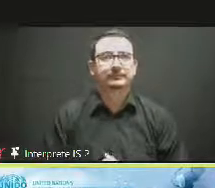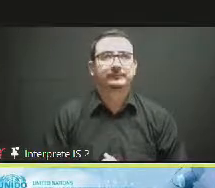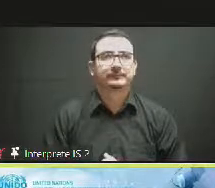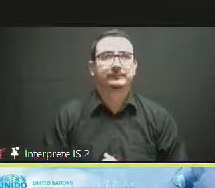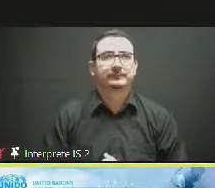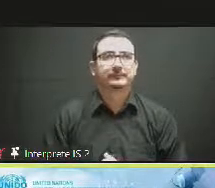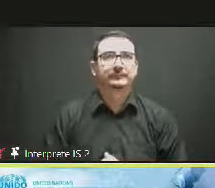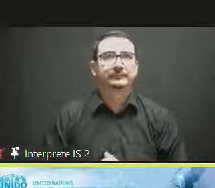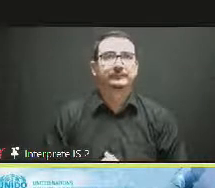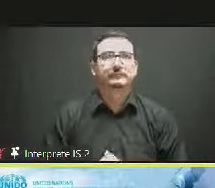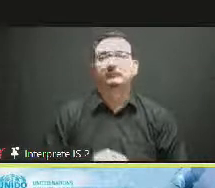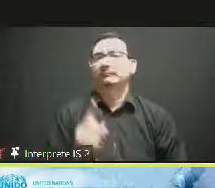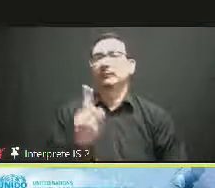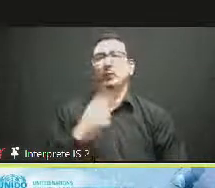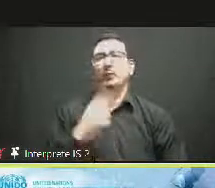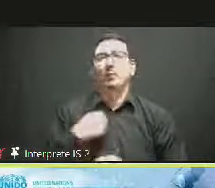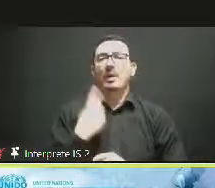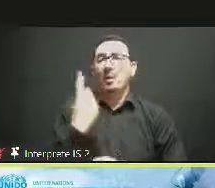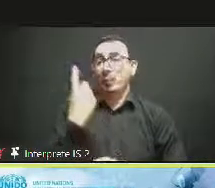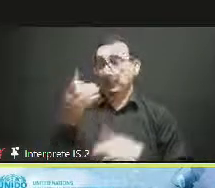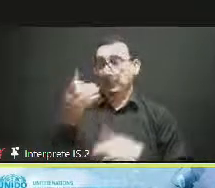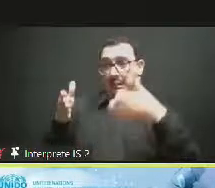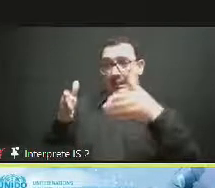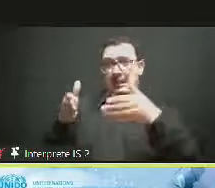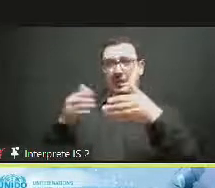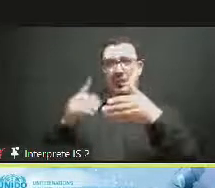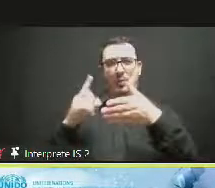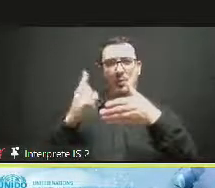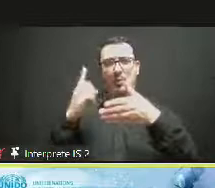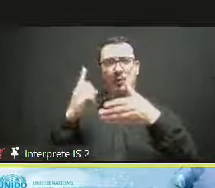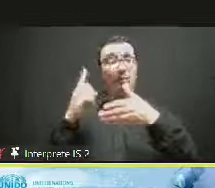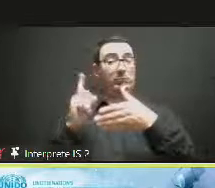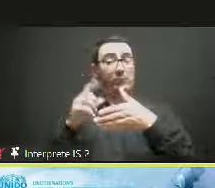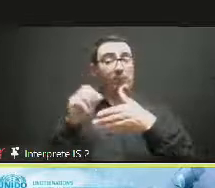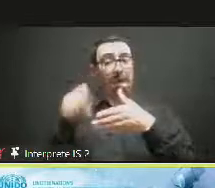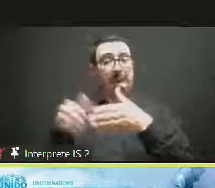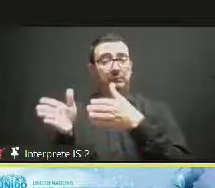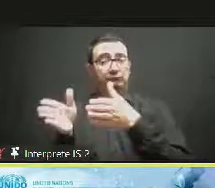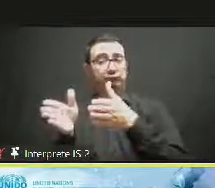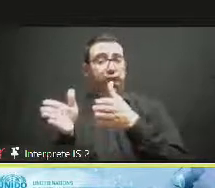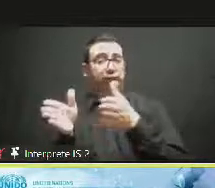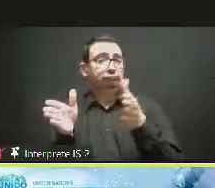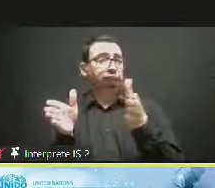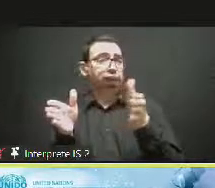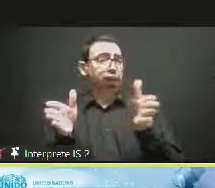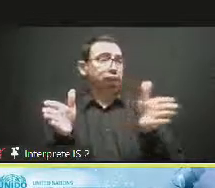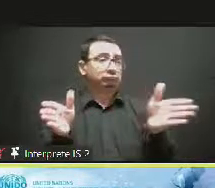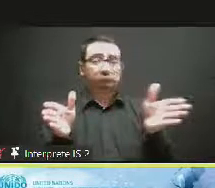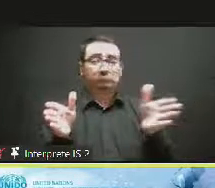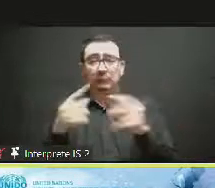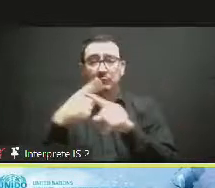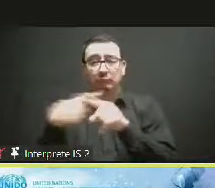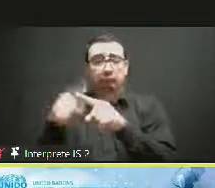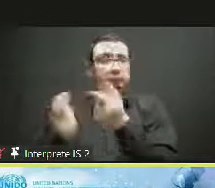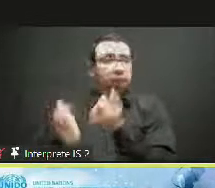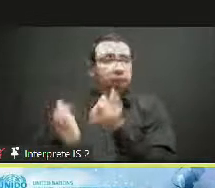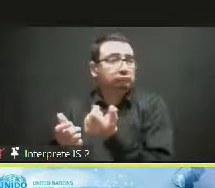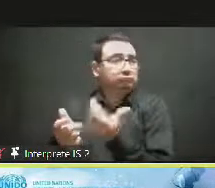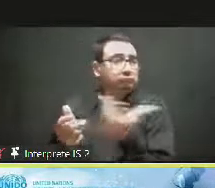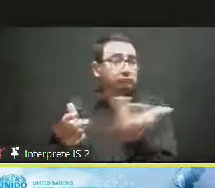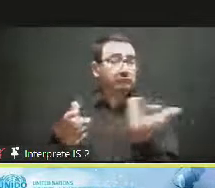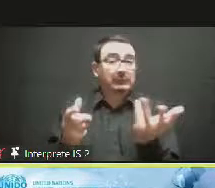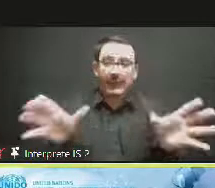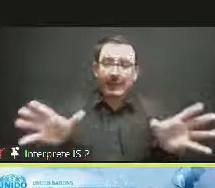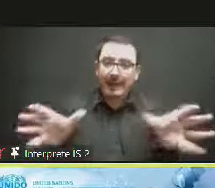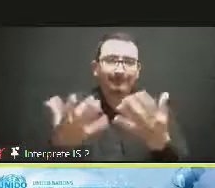We can put together sectors like agri-food with tourism and creative cultural industries in order to